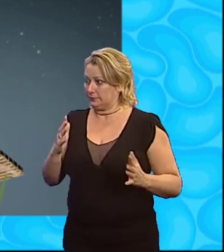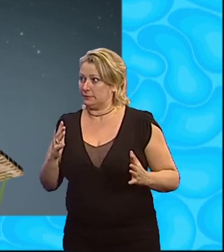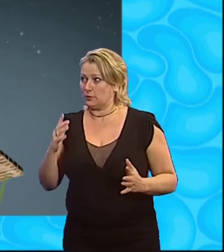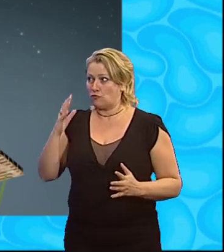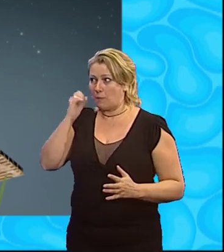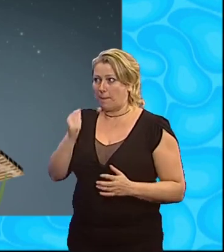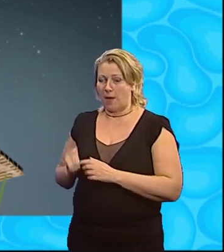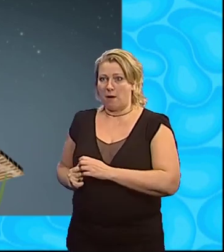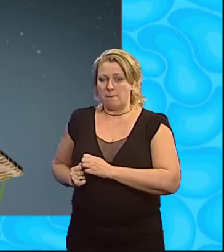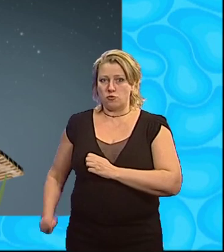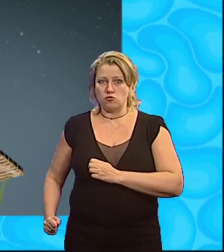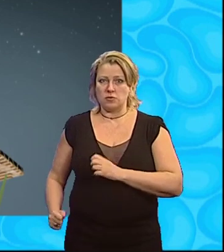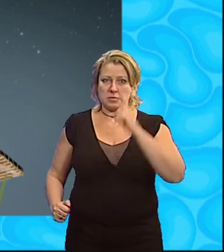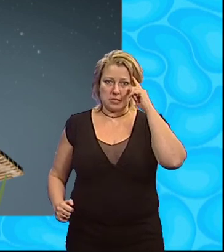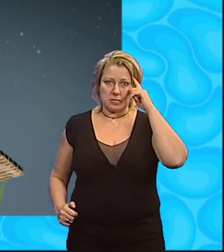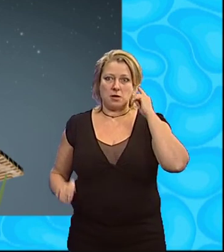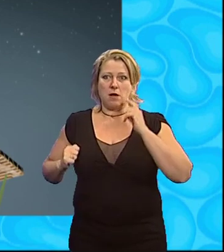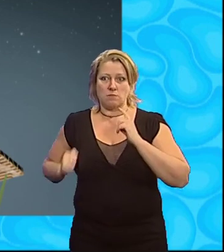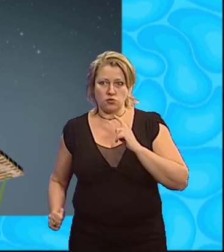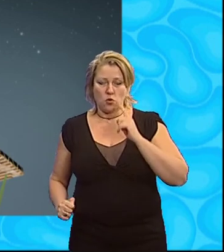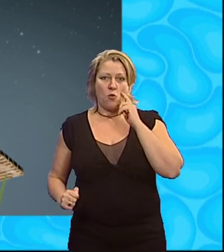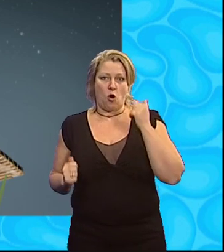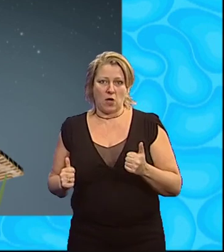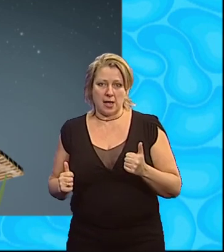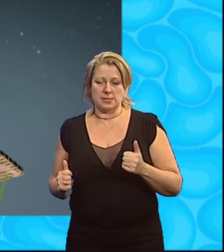remember to pull the cord and all will be well.